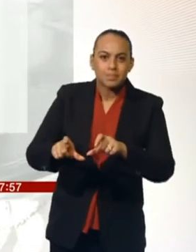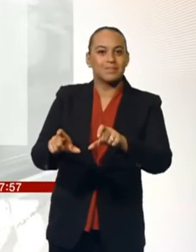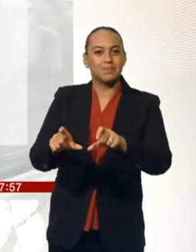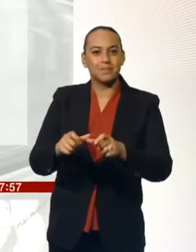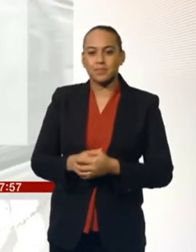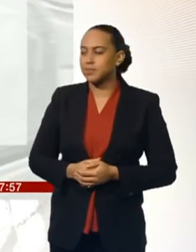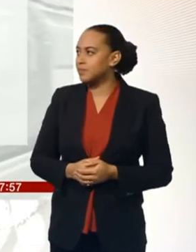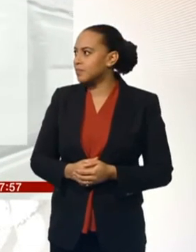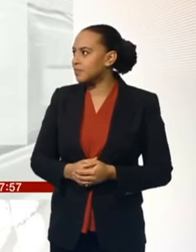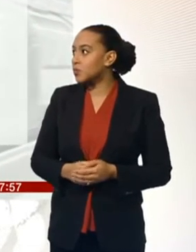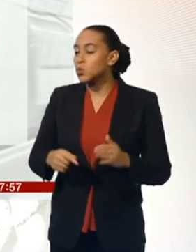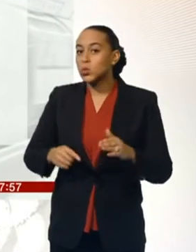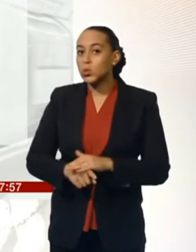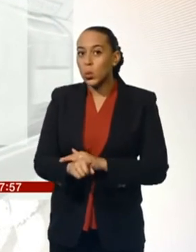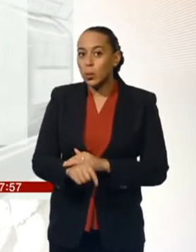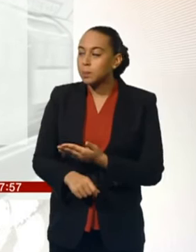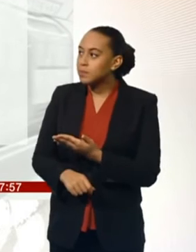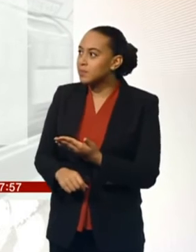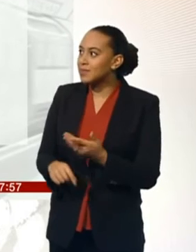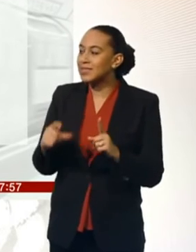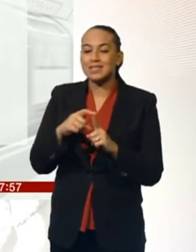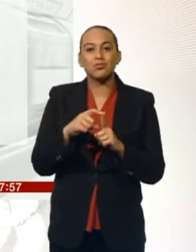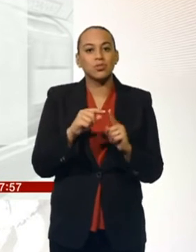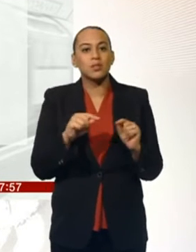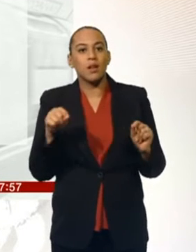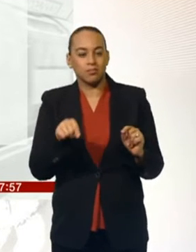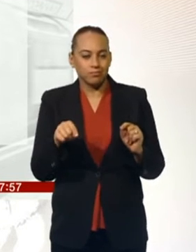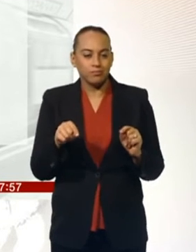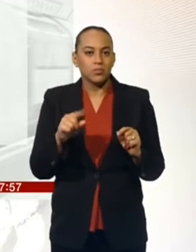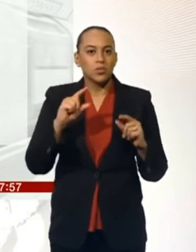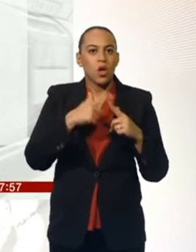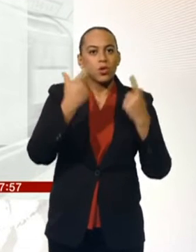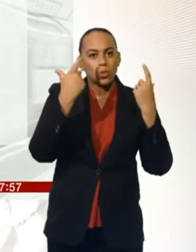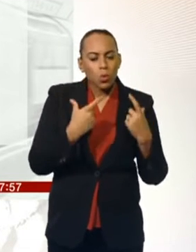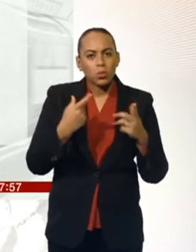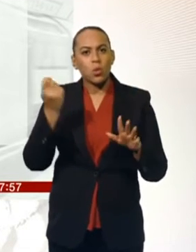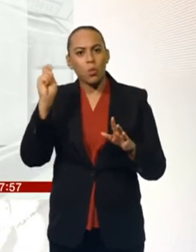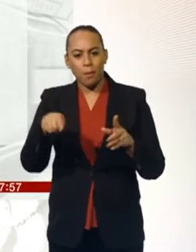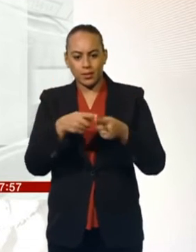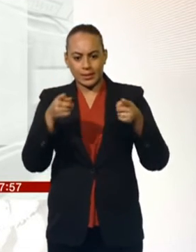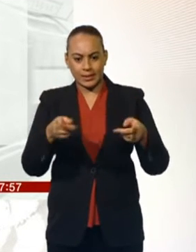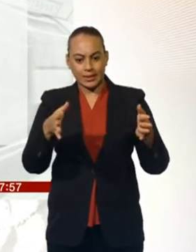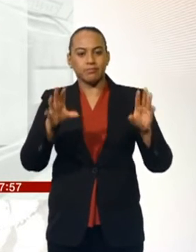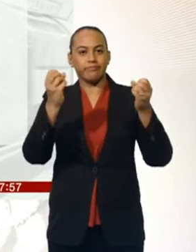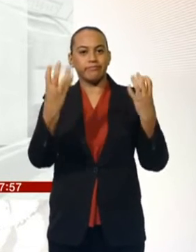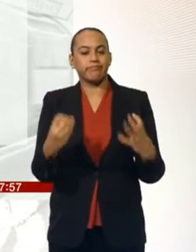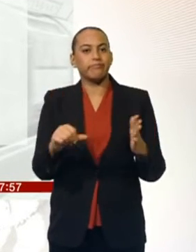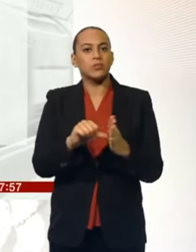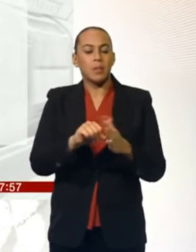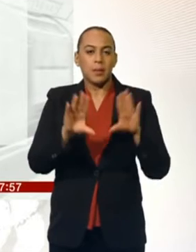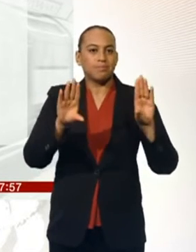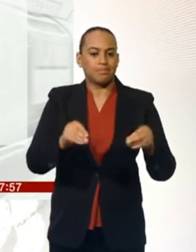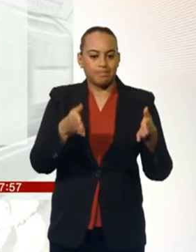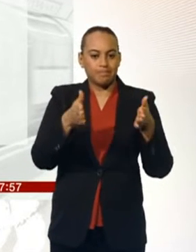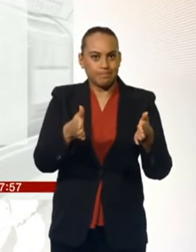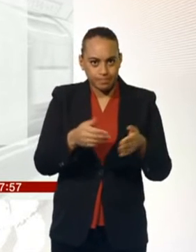morning. And on the Tube, the District Line is part suspended between Earls Court and Wimbledon. It's because of a signal failure at Fulham Broadway. And there are also